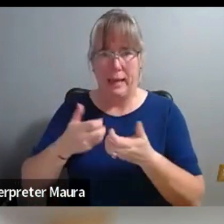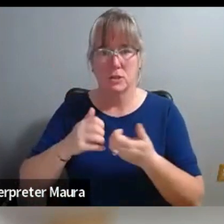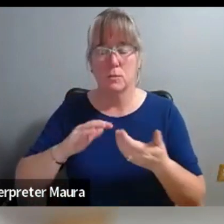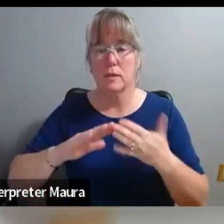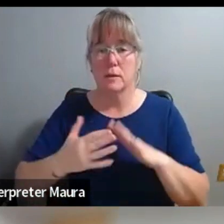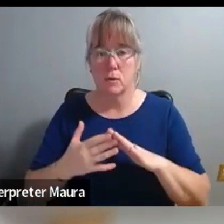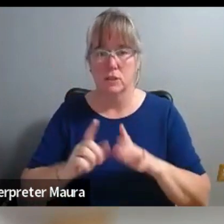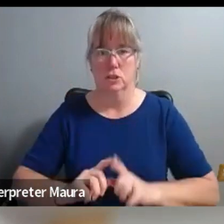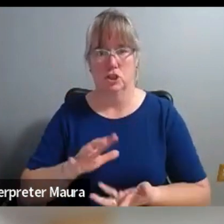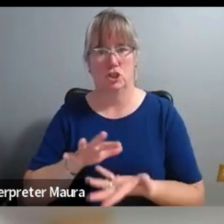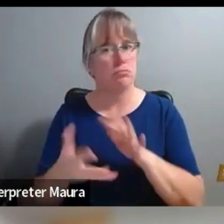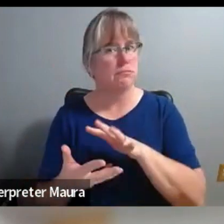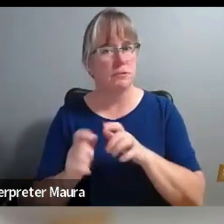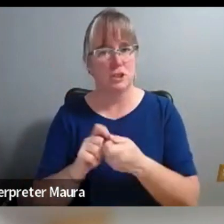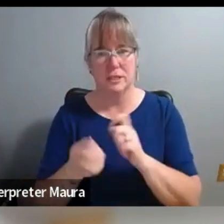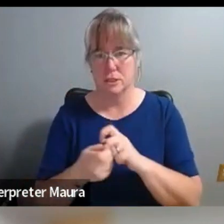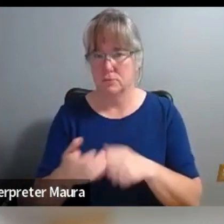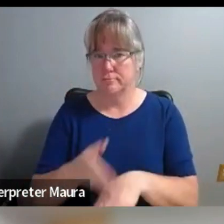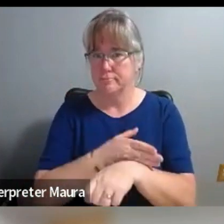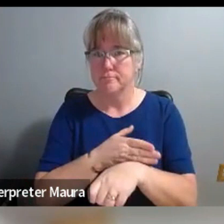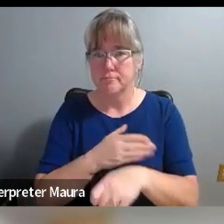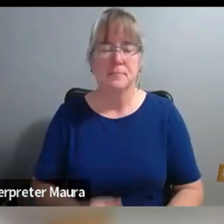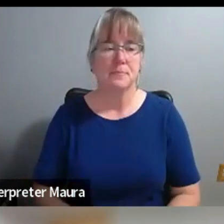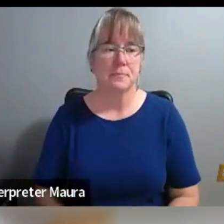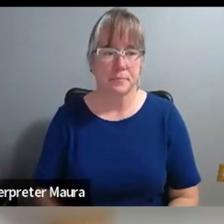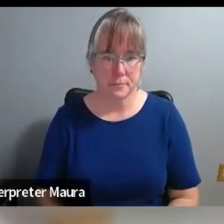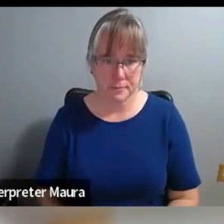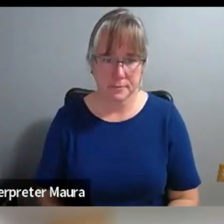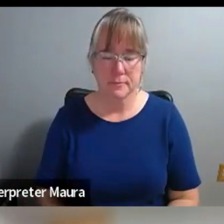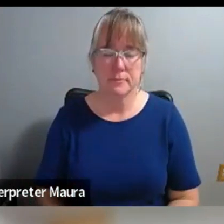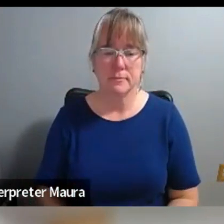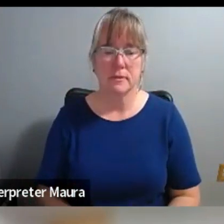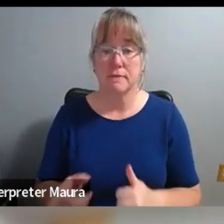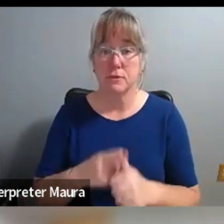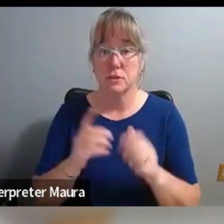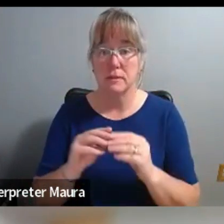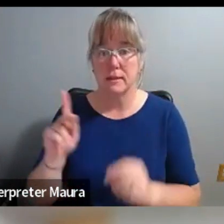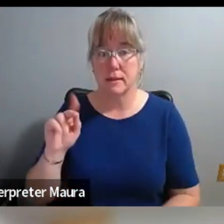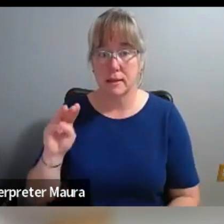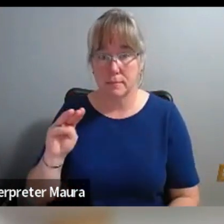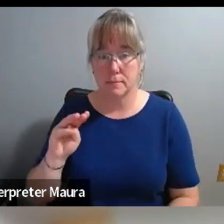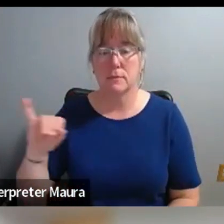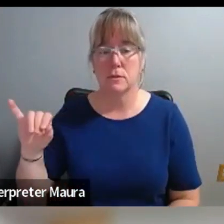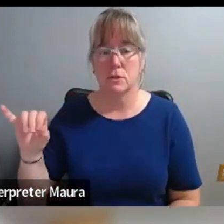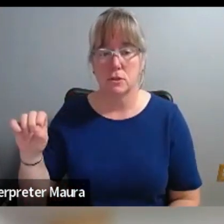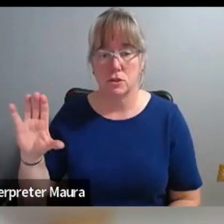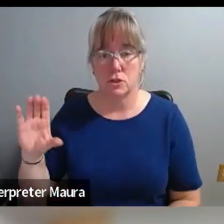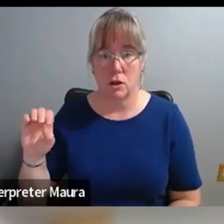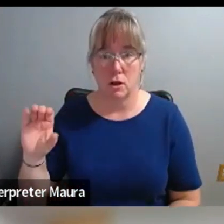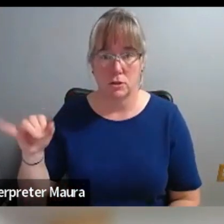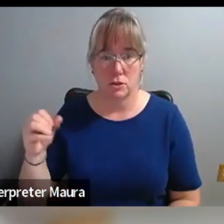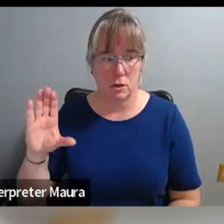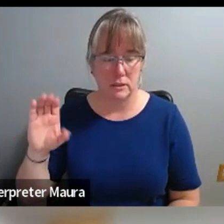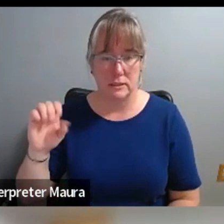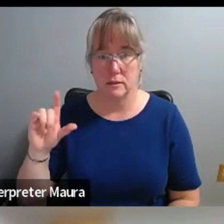we first met and Kim and Jos were talking to me about this idea